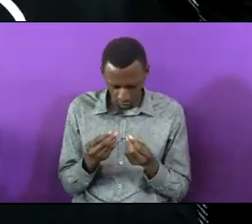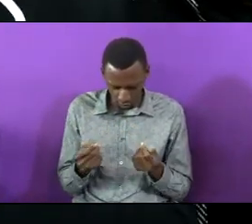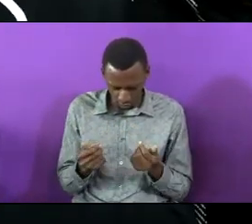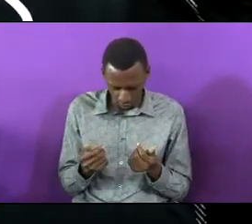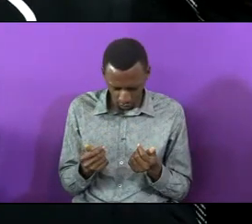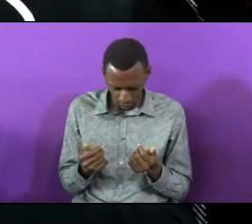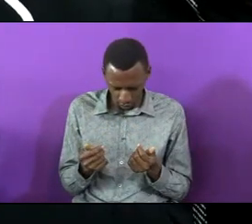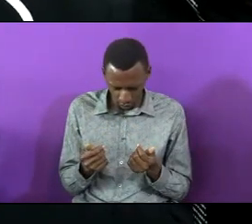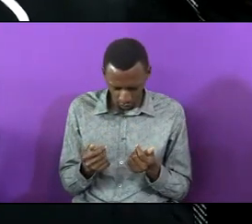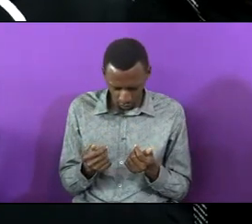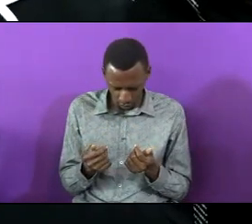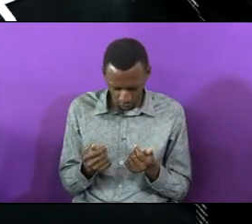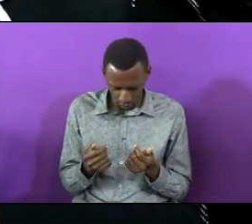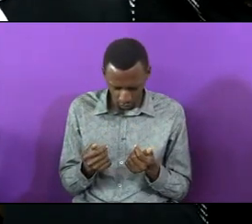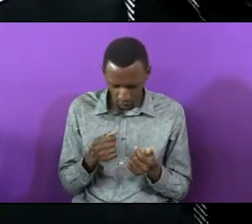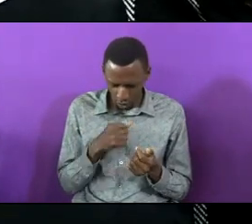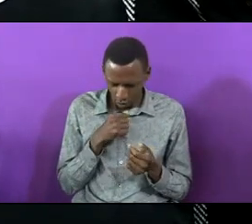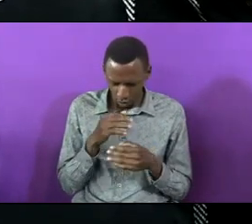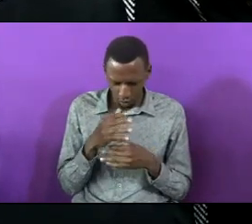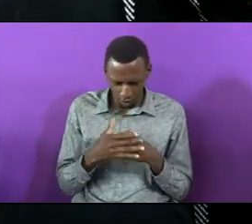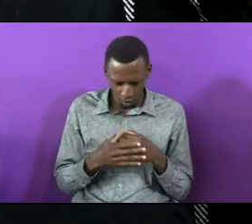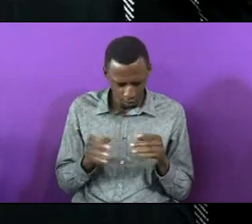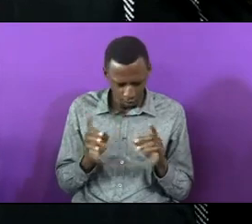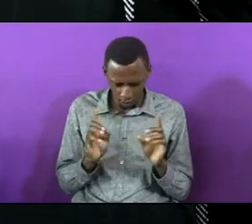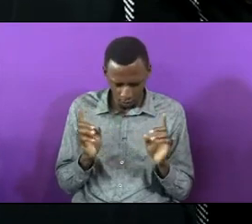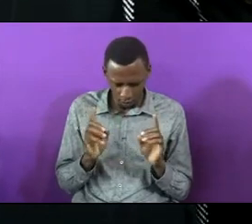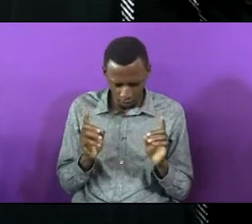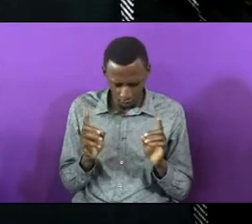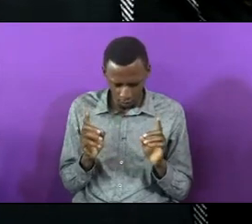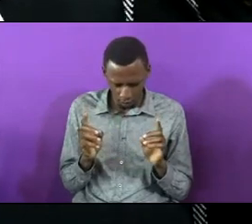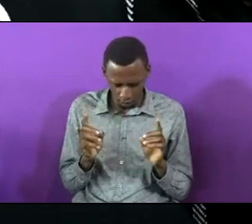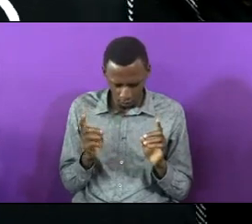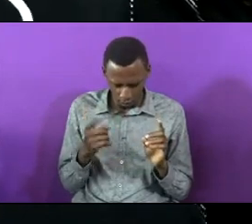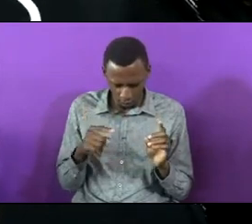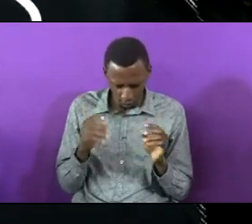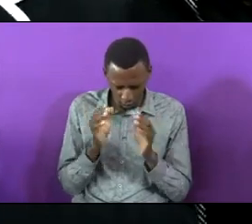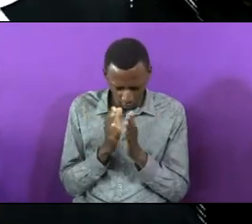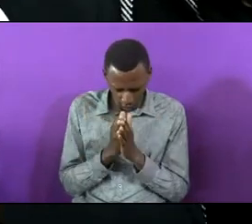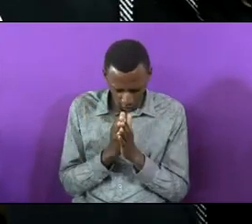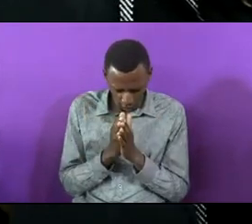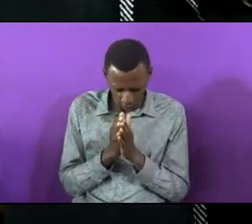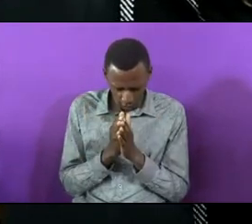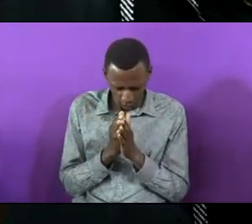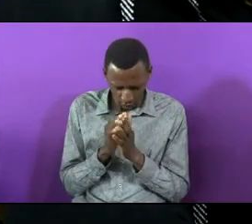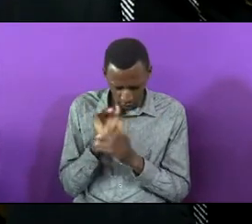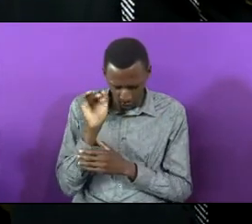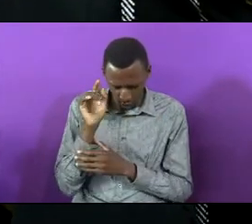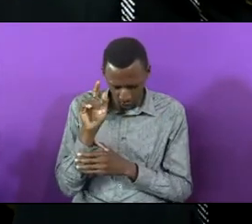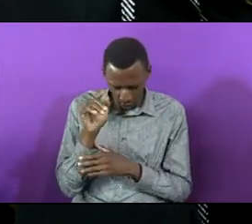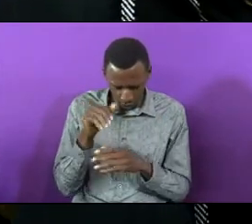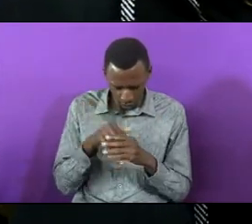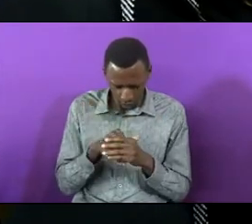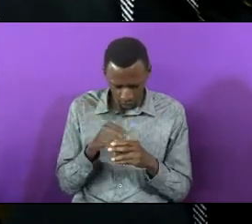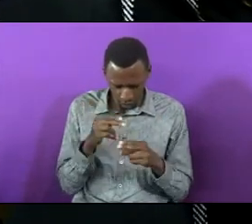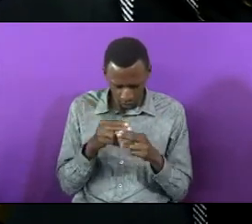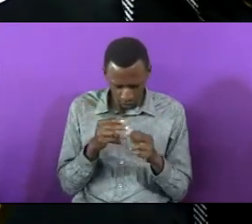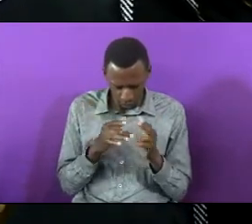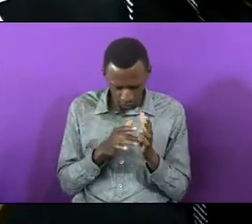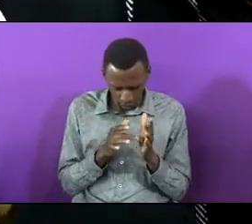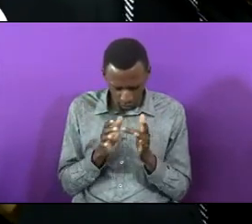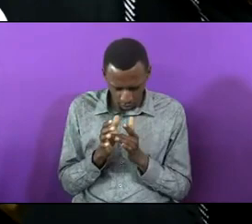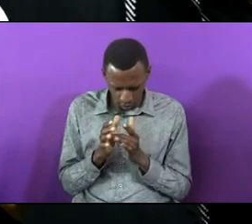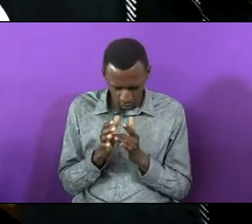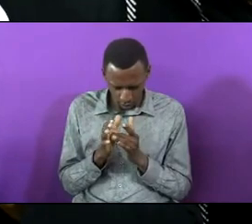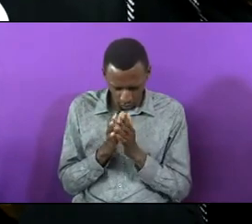go not go to blood said again we plead with you in Jesus name we pray